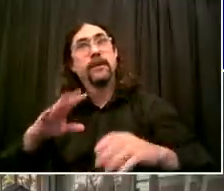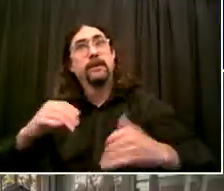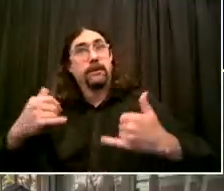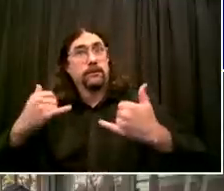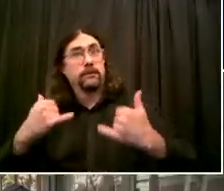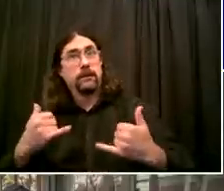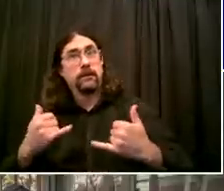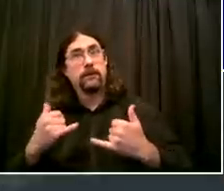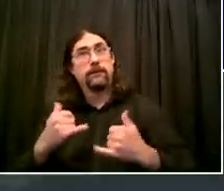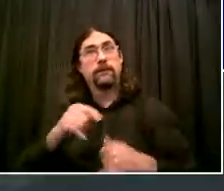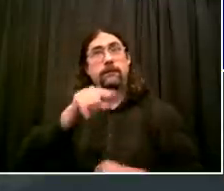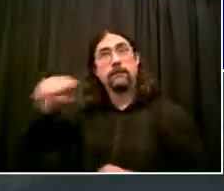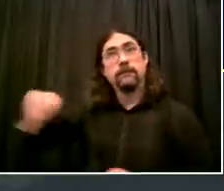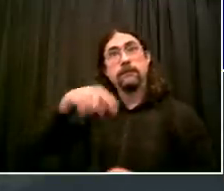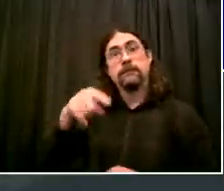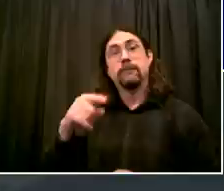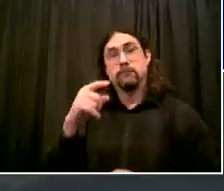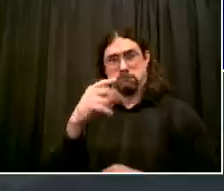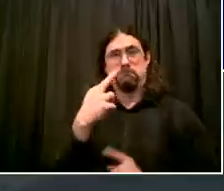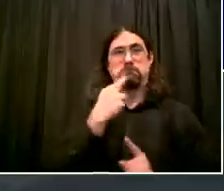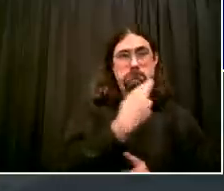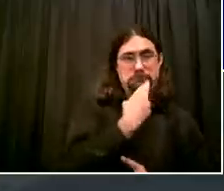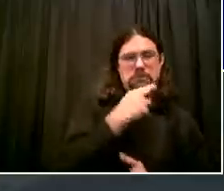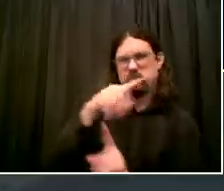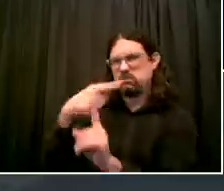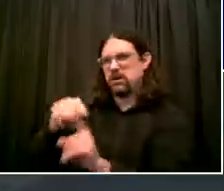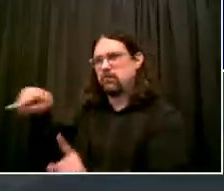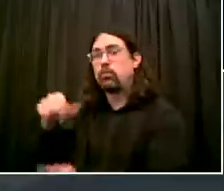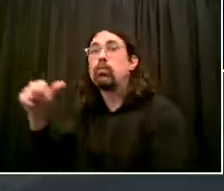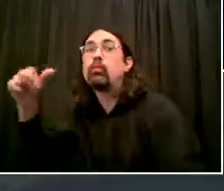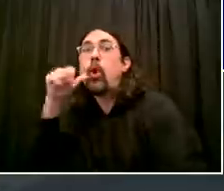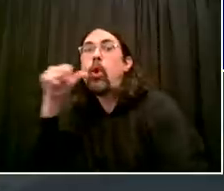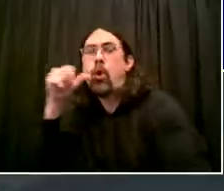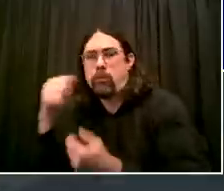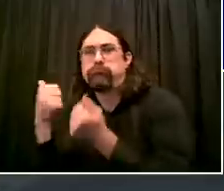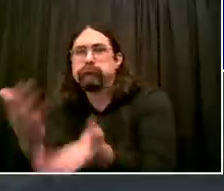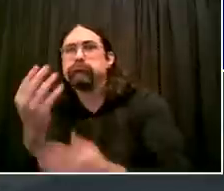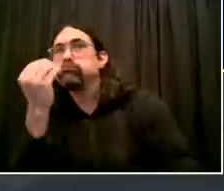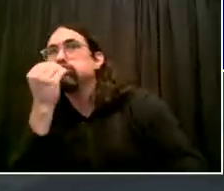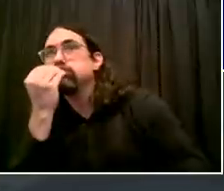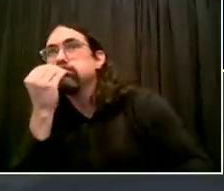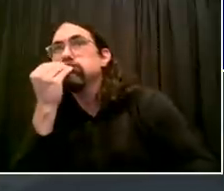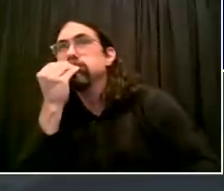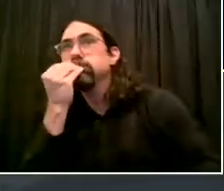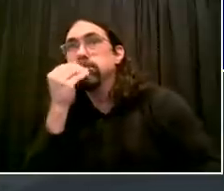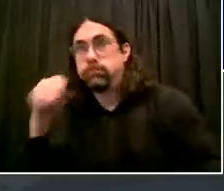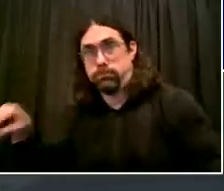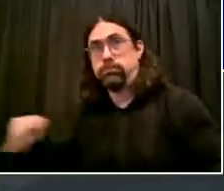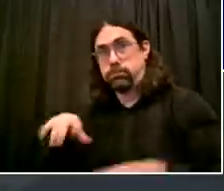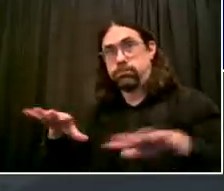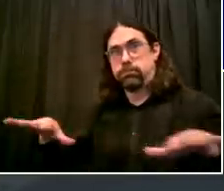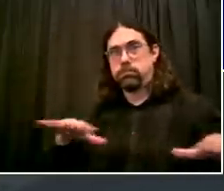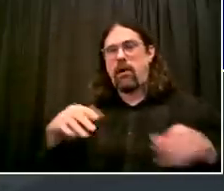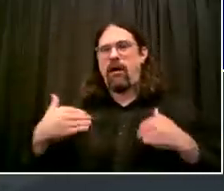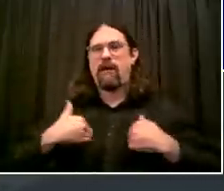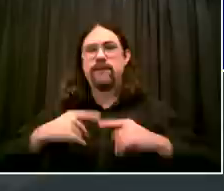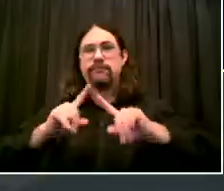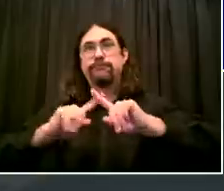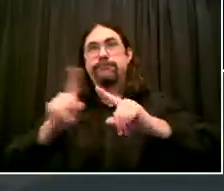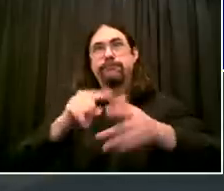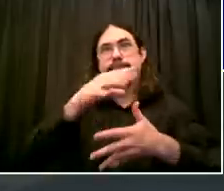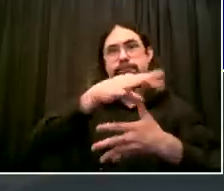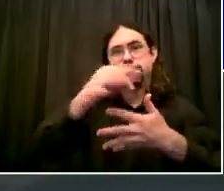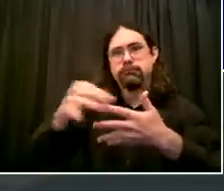we have five options. And they can go and use many of these options if they want to. But five different ways to help them come back. First,